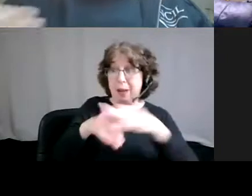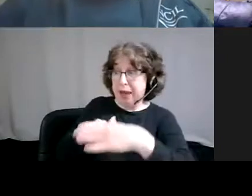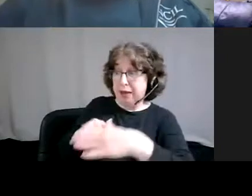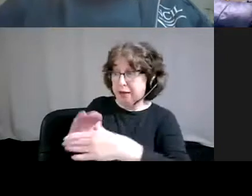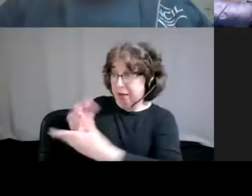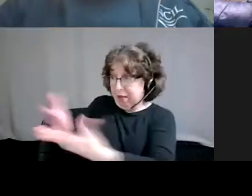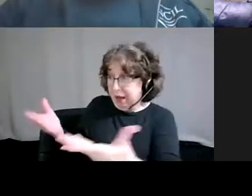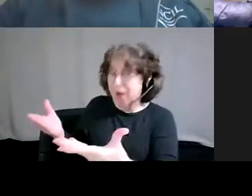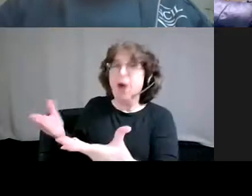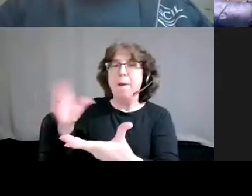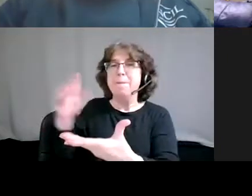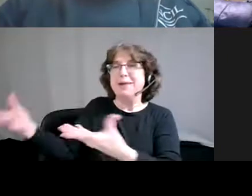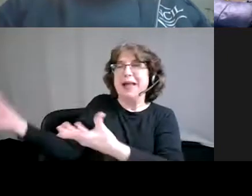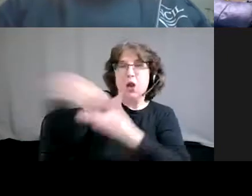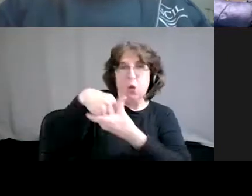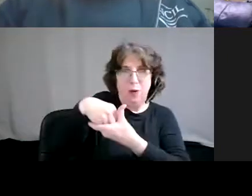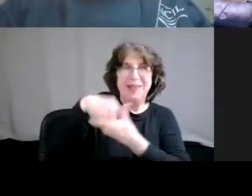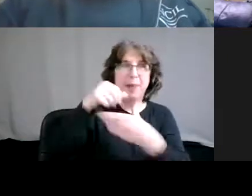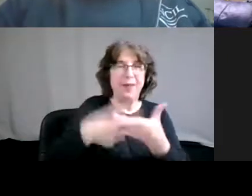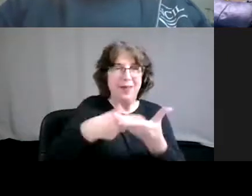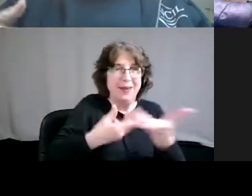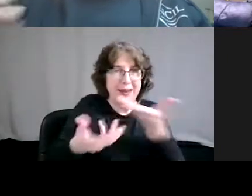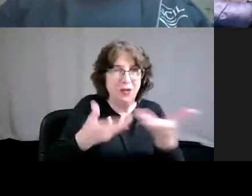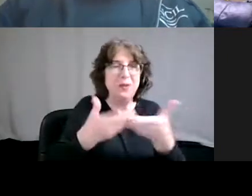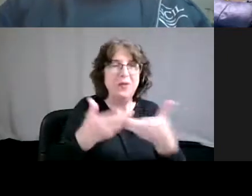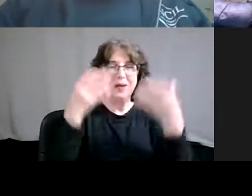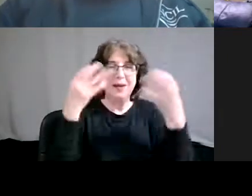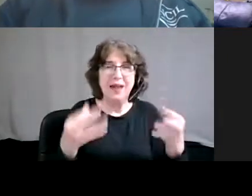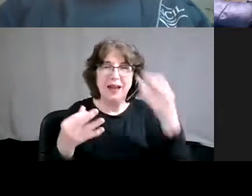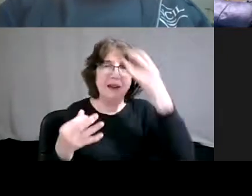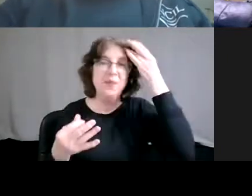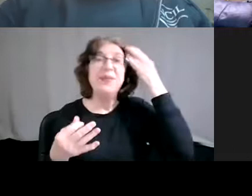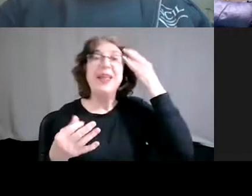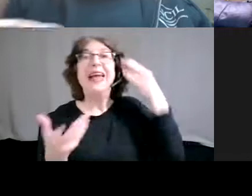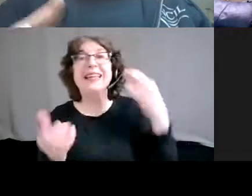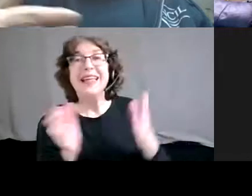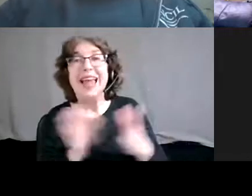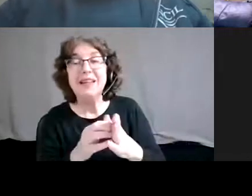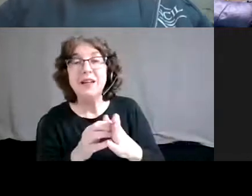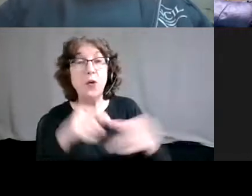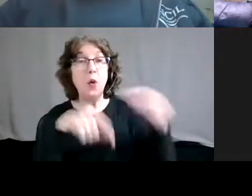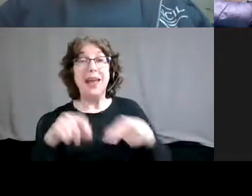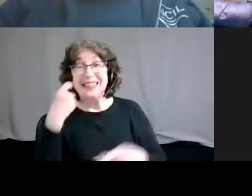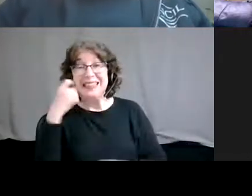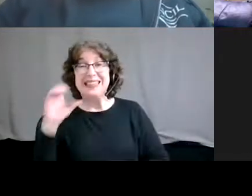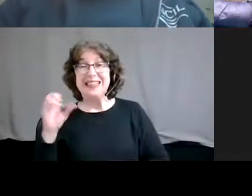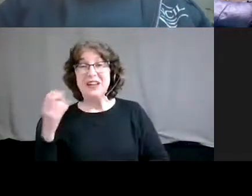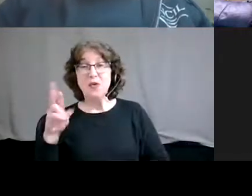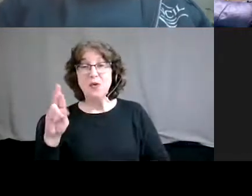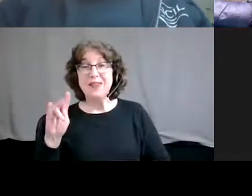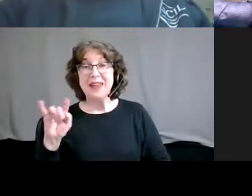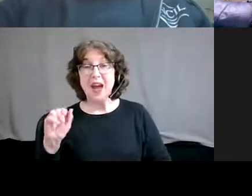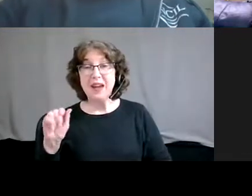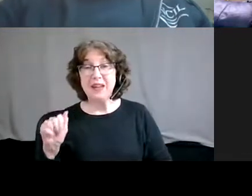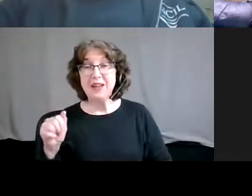people who are being impacted by the policy. Um, uh, even again, going back to what Christiana was pointing out, um,